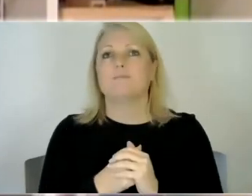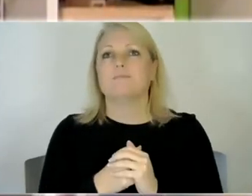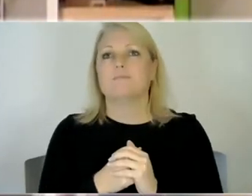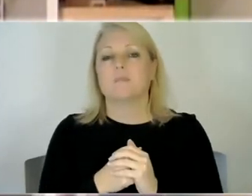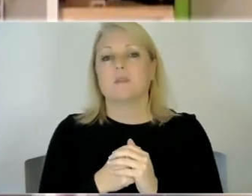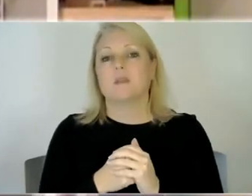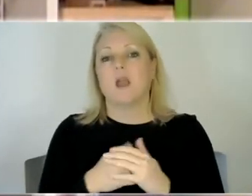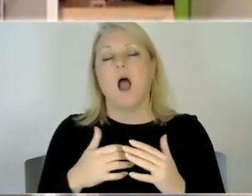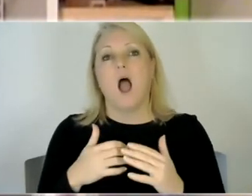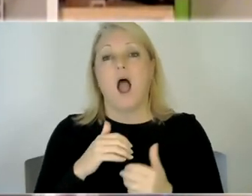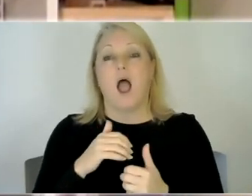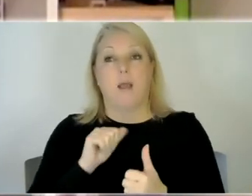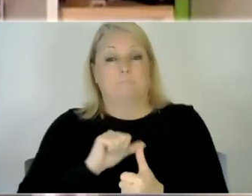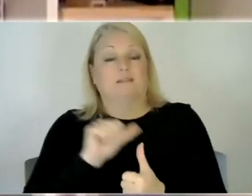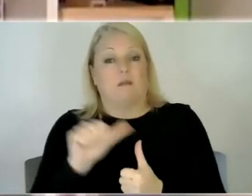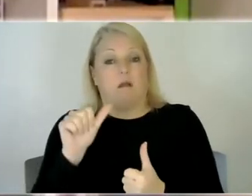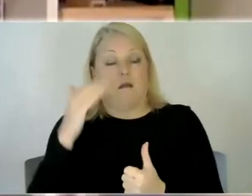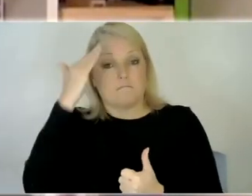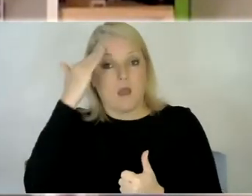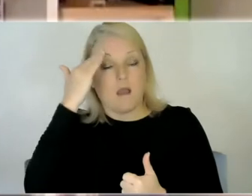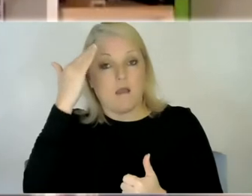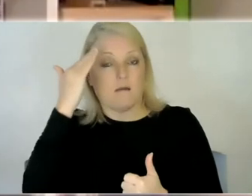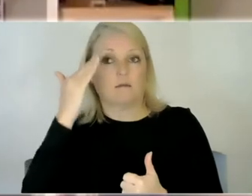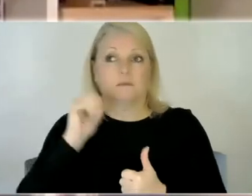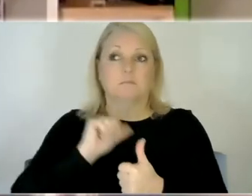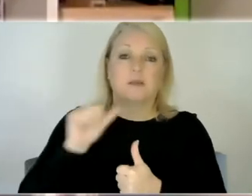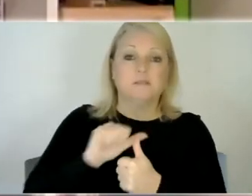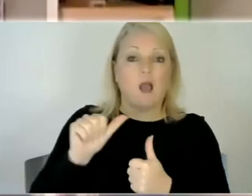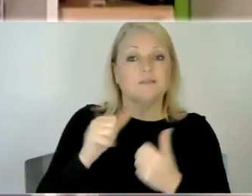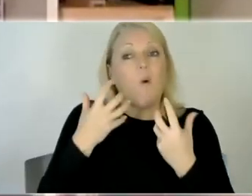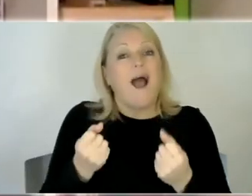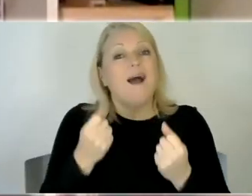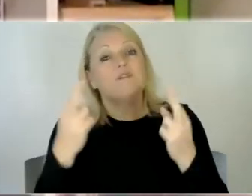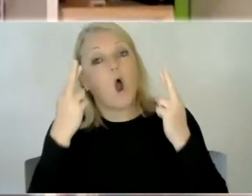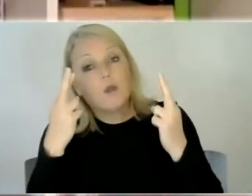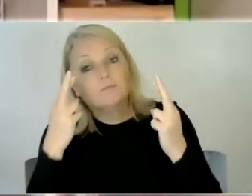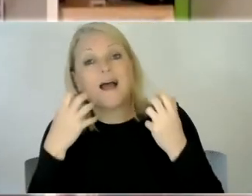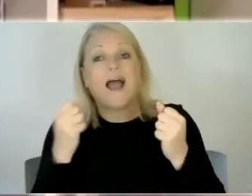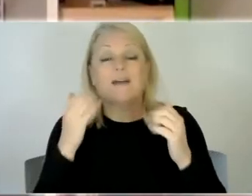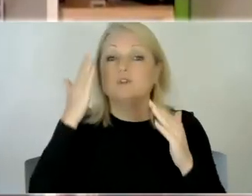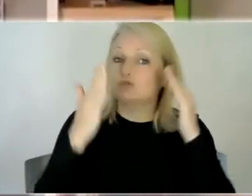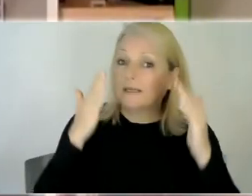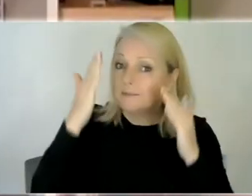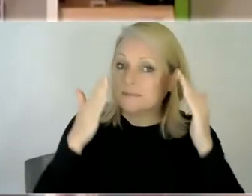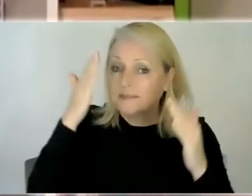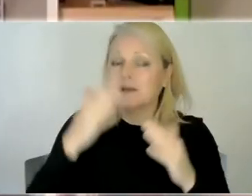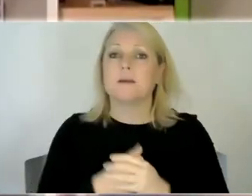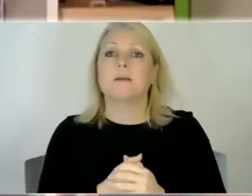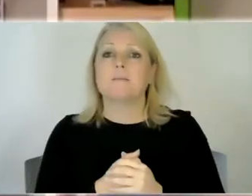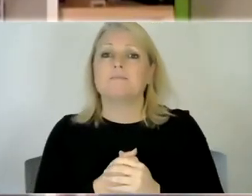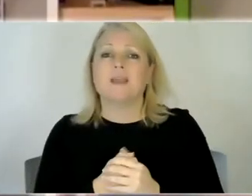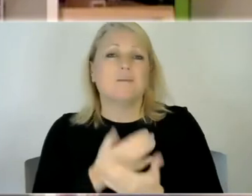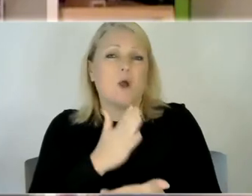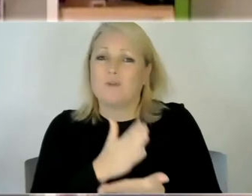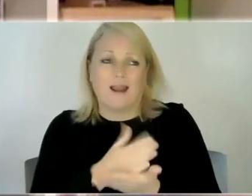you know i'm in a much better place so i do sort of have hopes and dreams for the future but they're largely tied into just seeing them